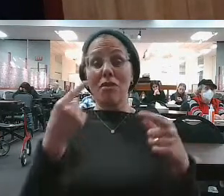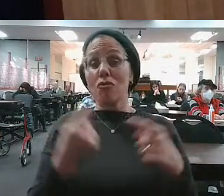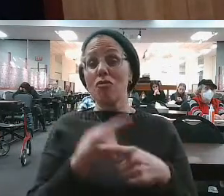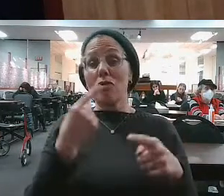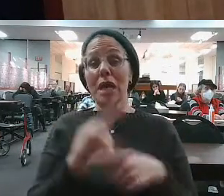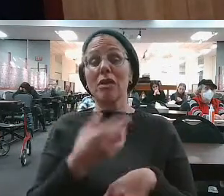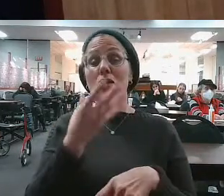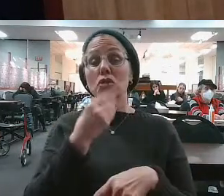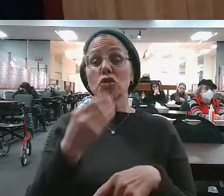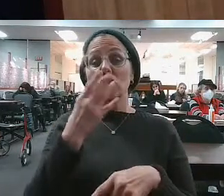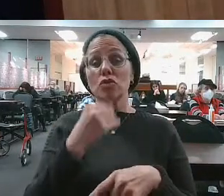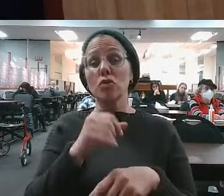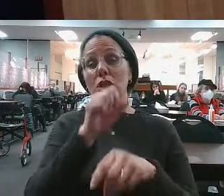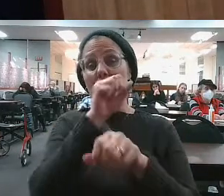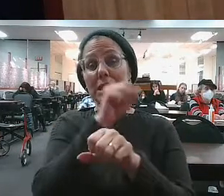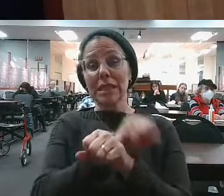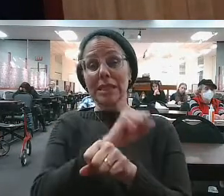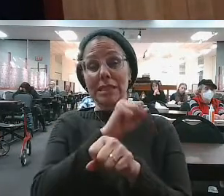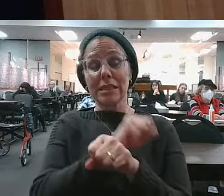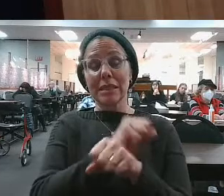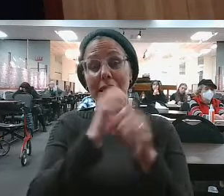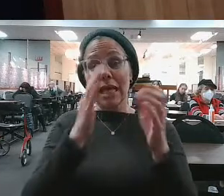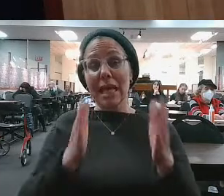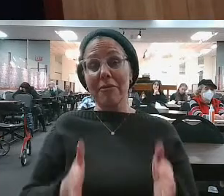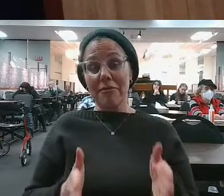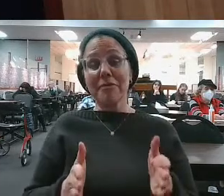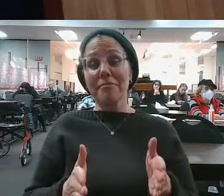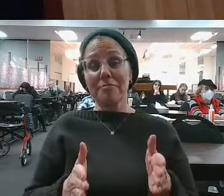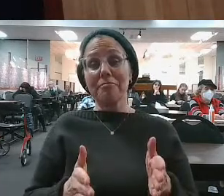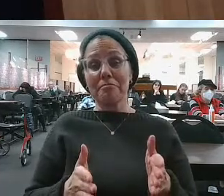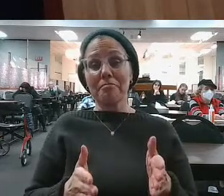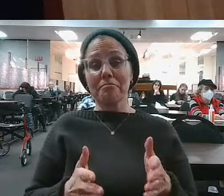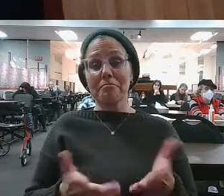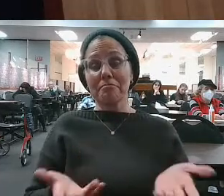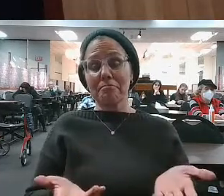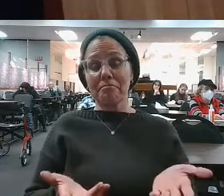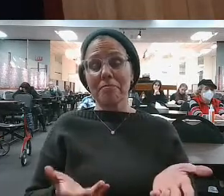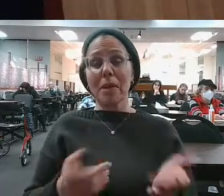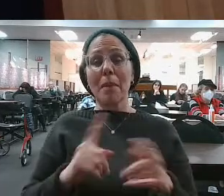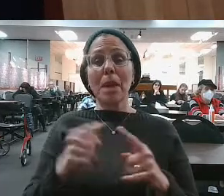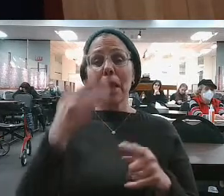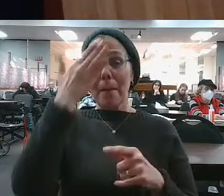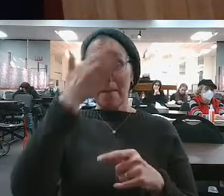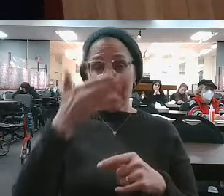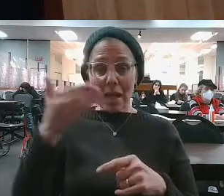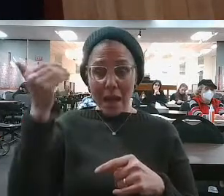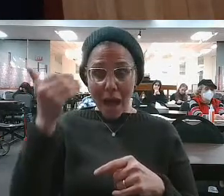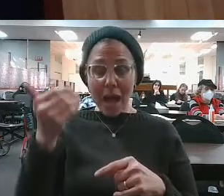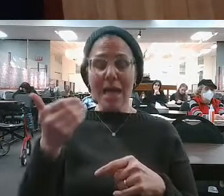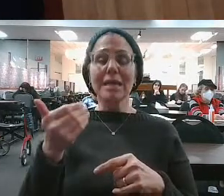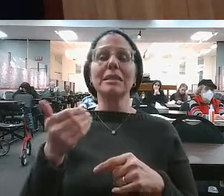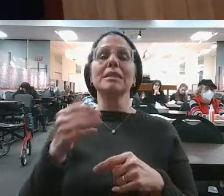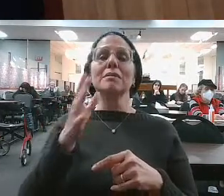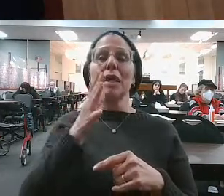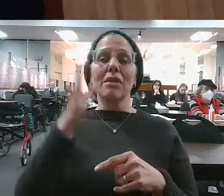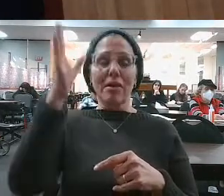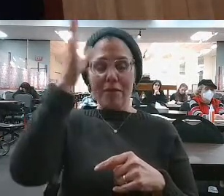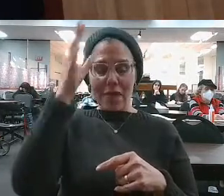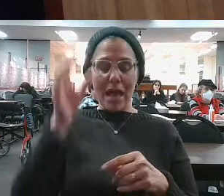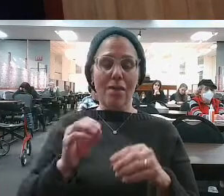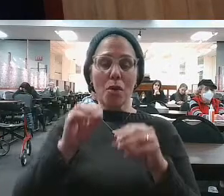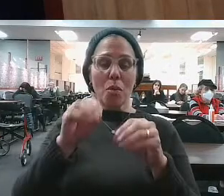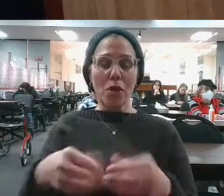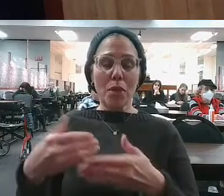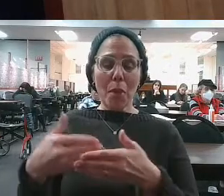Jewish slave. He would have just been another guy. It's because of the adversity, because